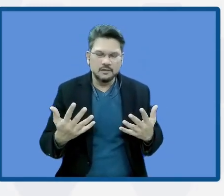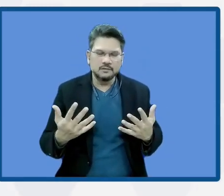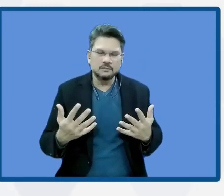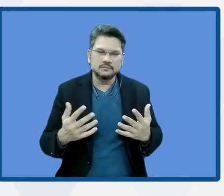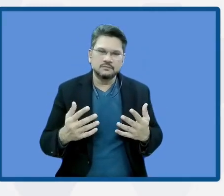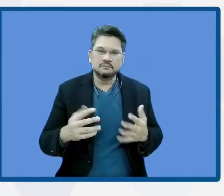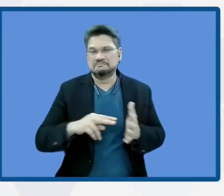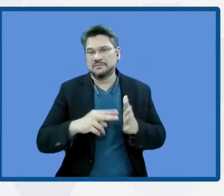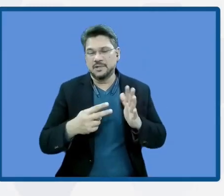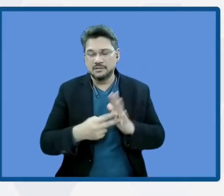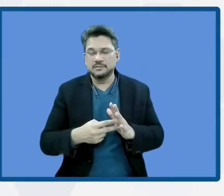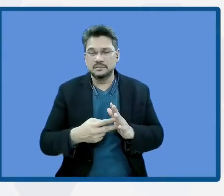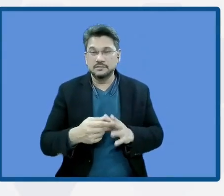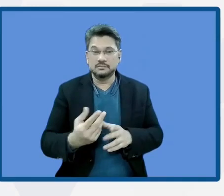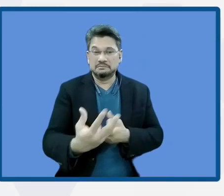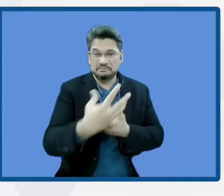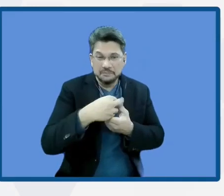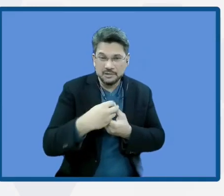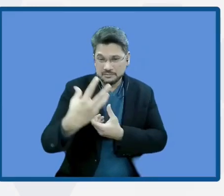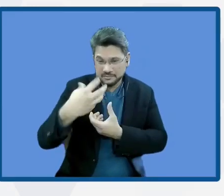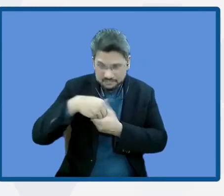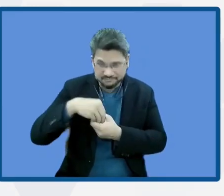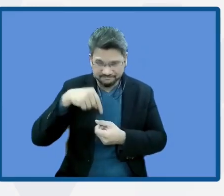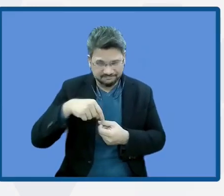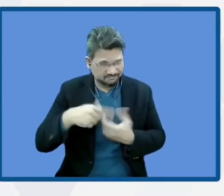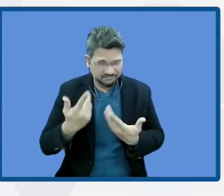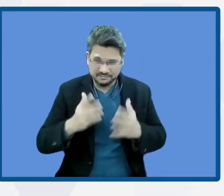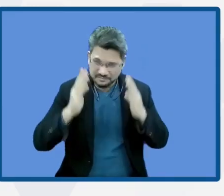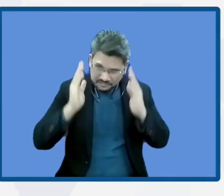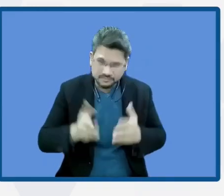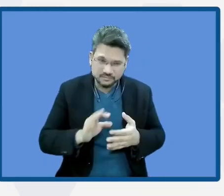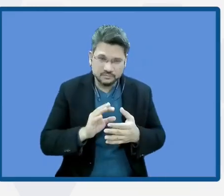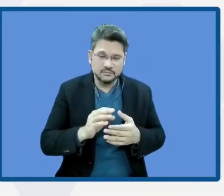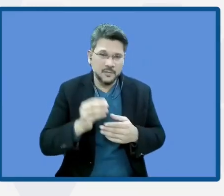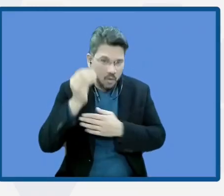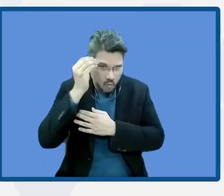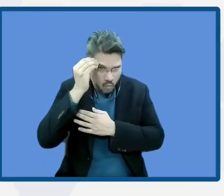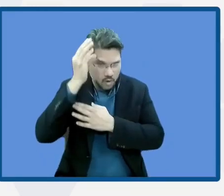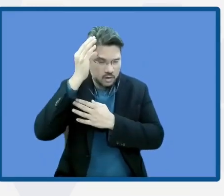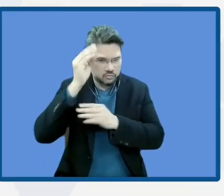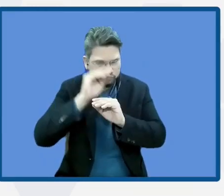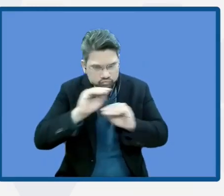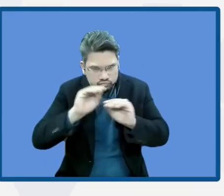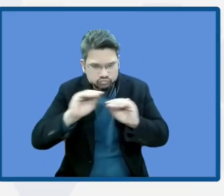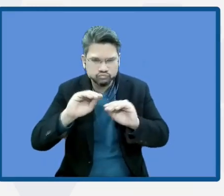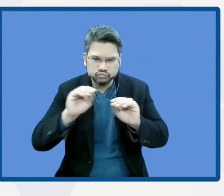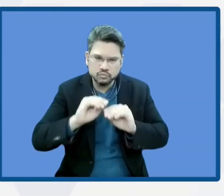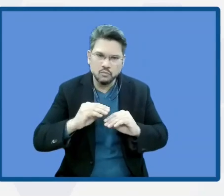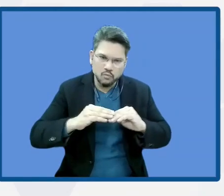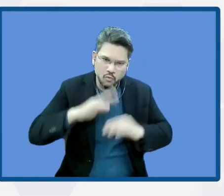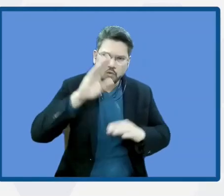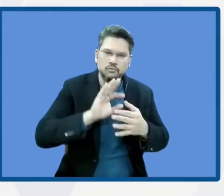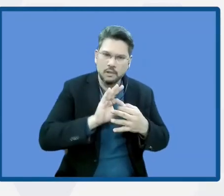linked to raising awareness and for the building of bridges to be able to